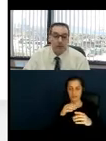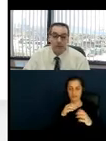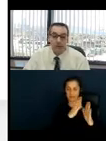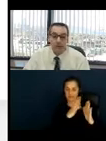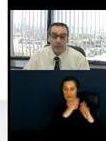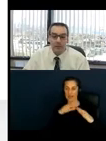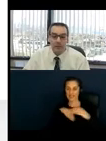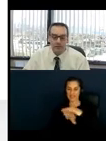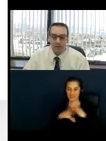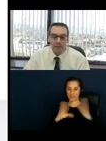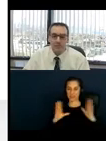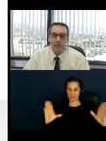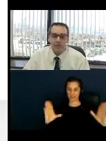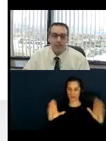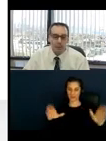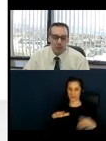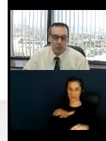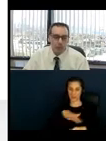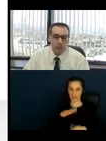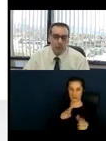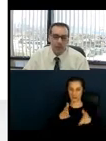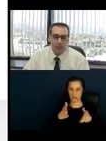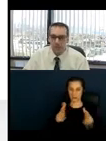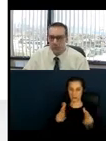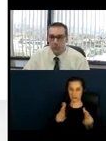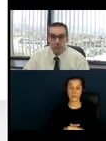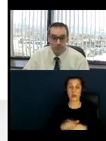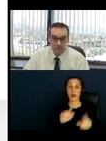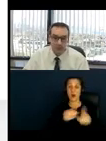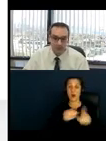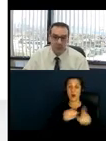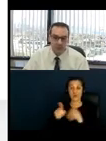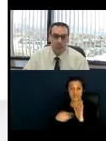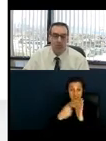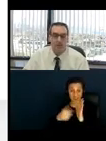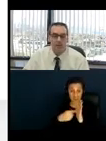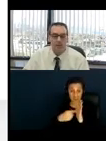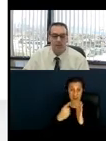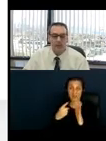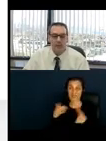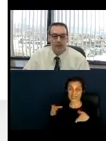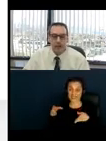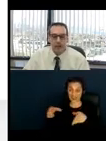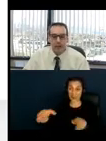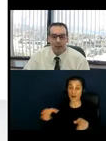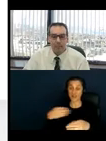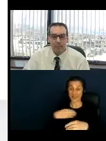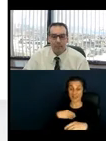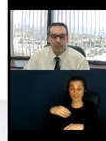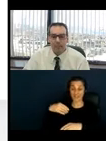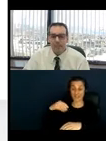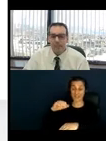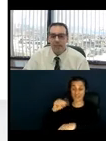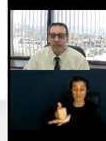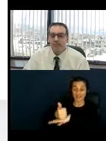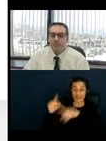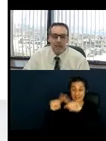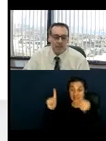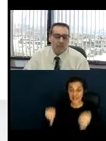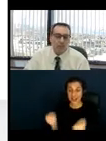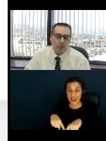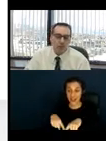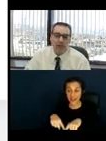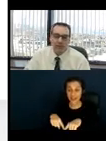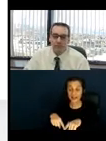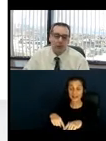if signs are mounted on posts or pylons, which we will see on sidewalks, they may have a